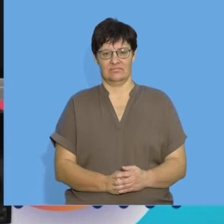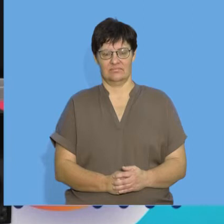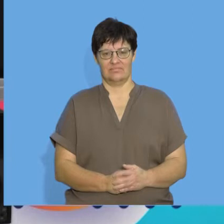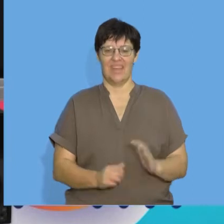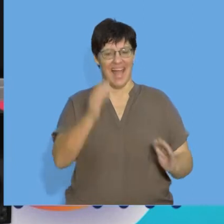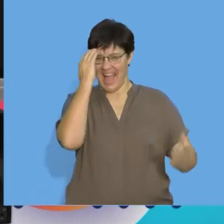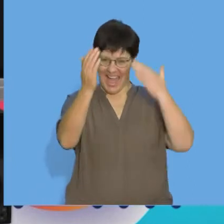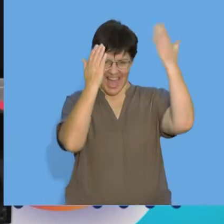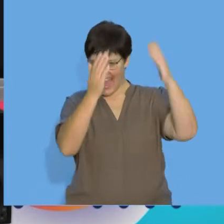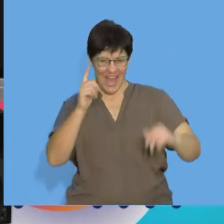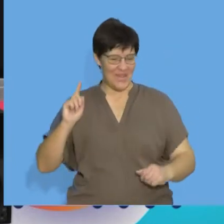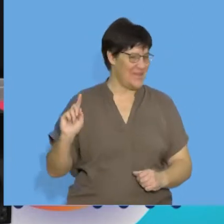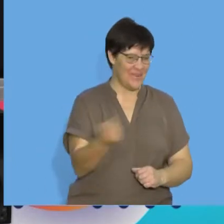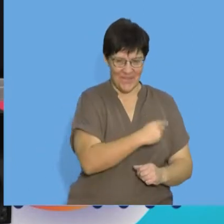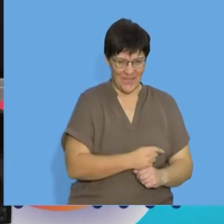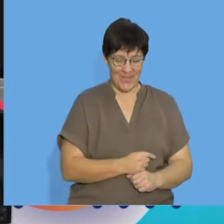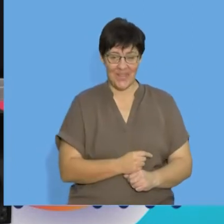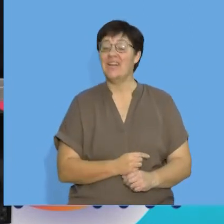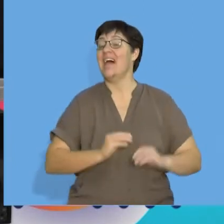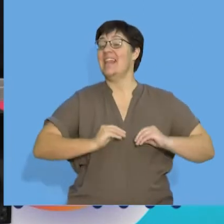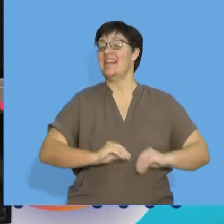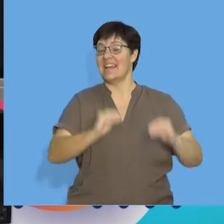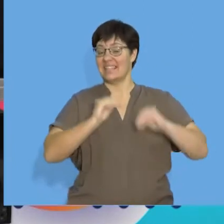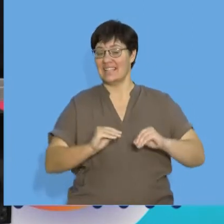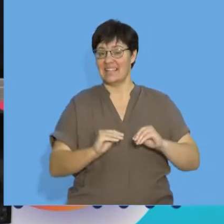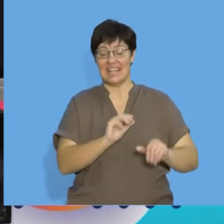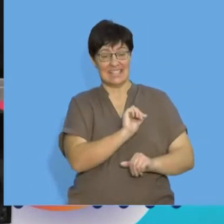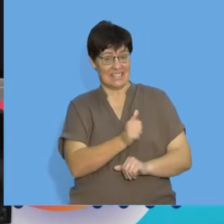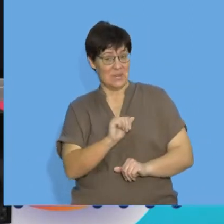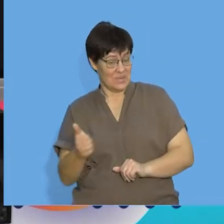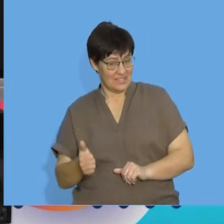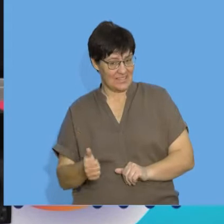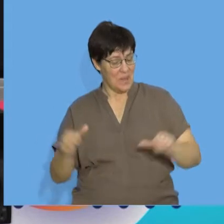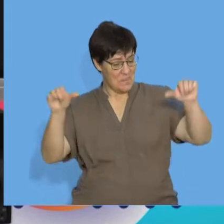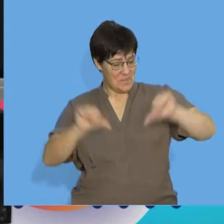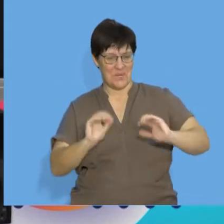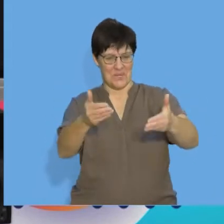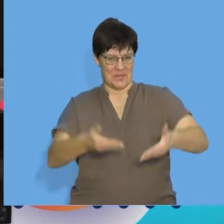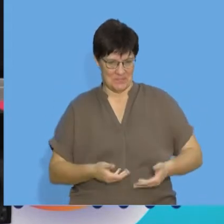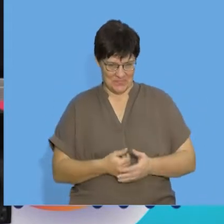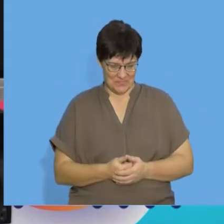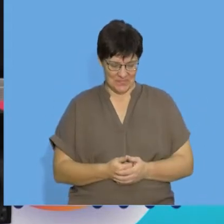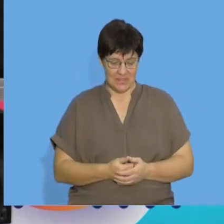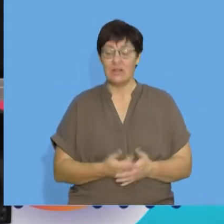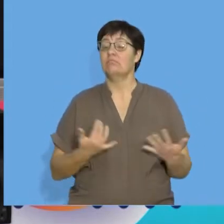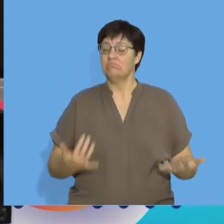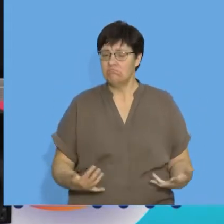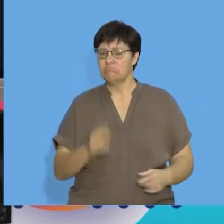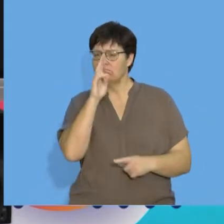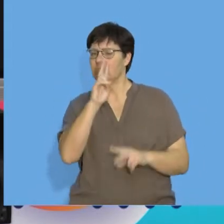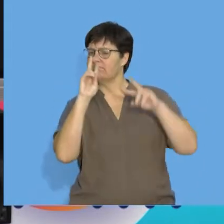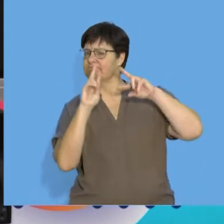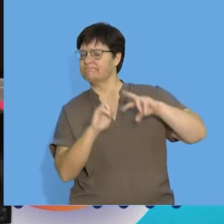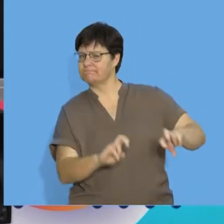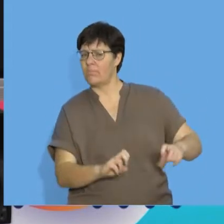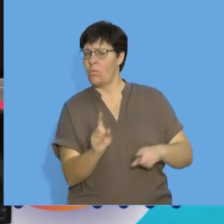Hello everyone, welcome back to another lesson on sequences. Today we are going to be looking at investigating